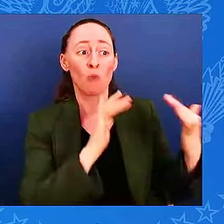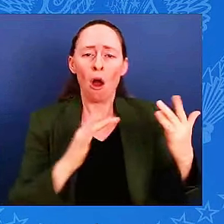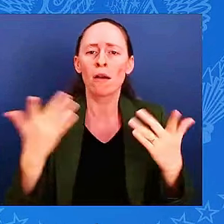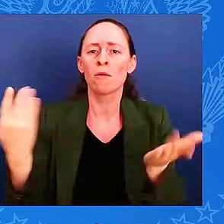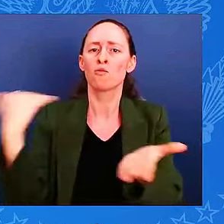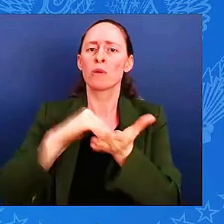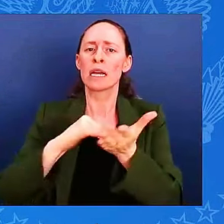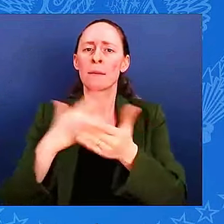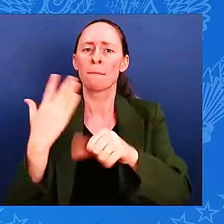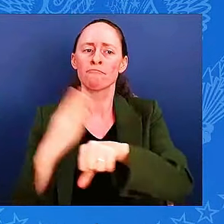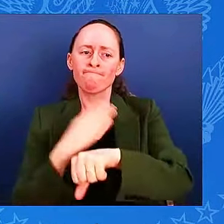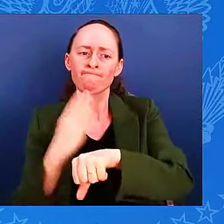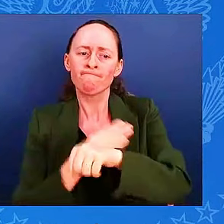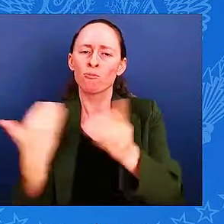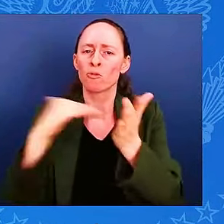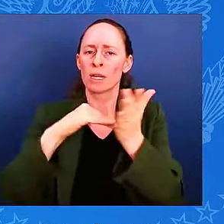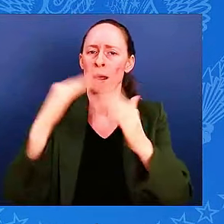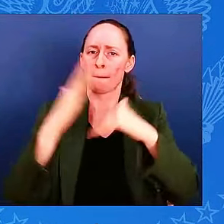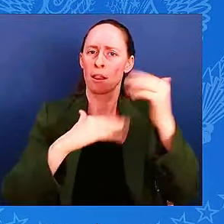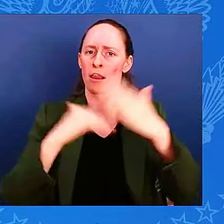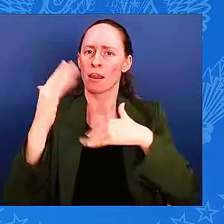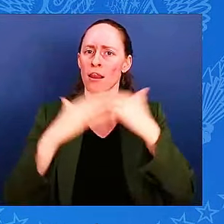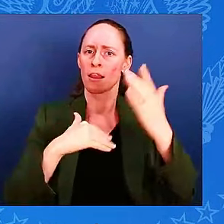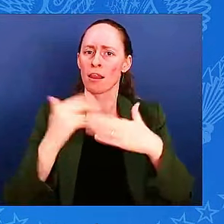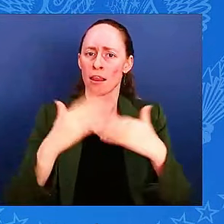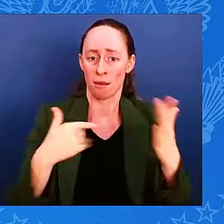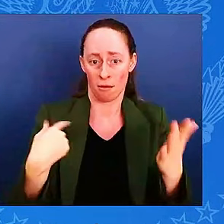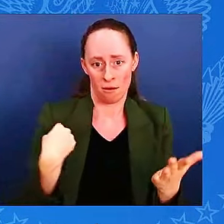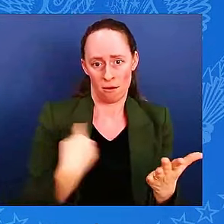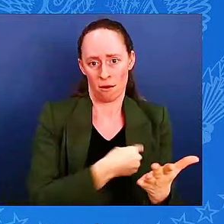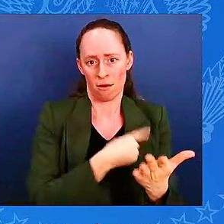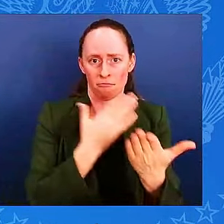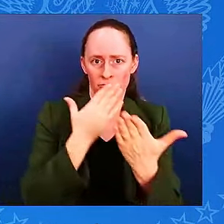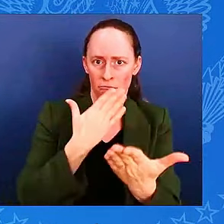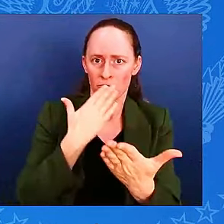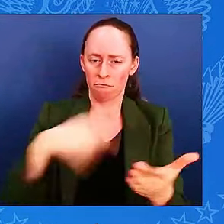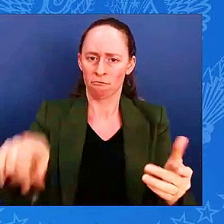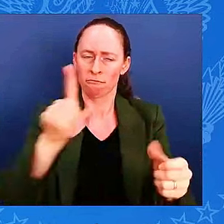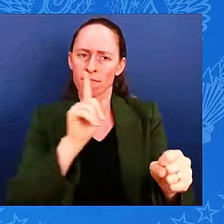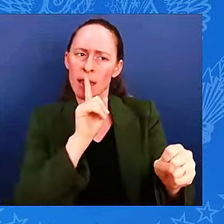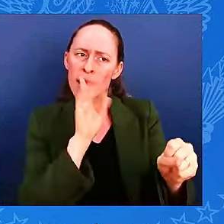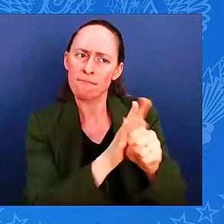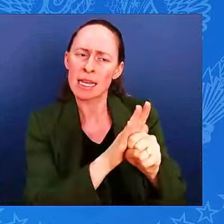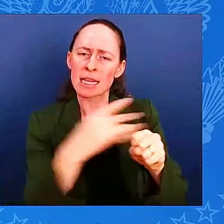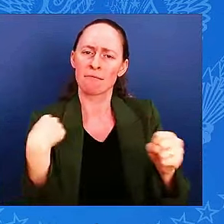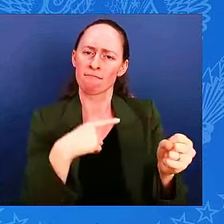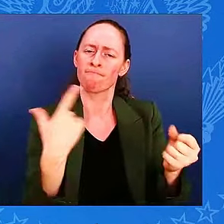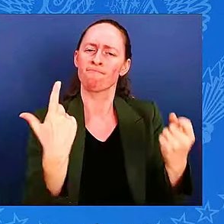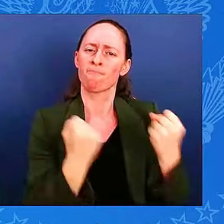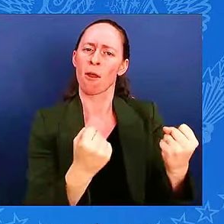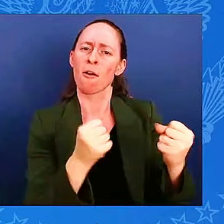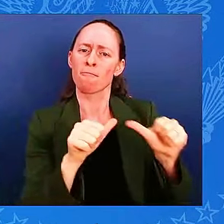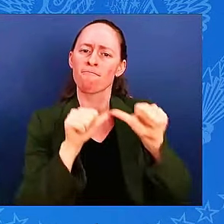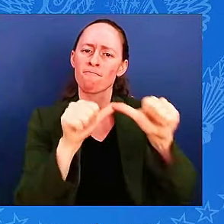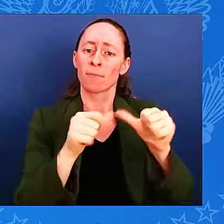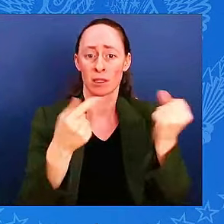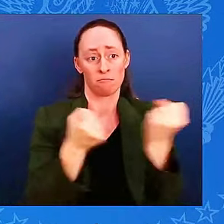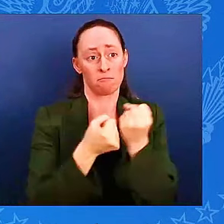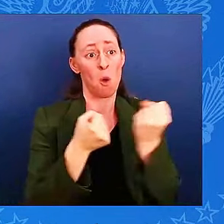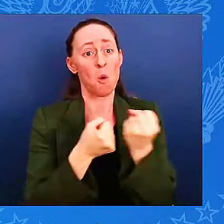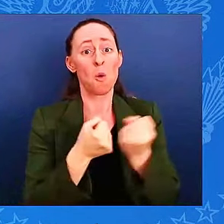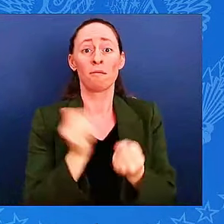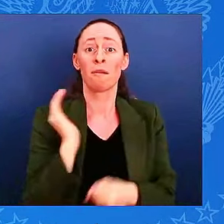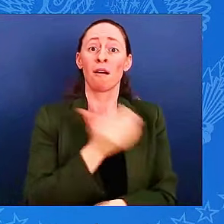rebuild Ukraine and support our path to the EU. It involves coordinating recovery